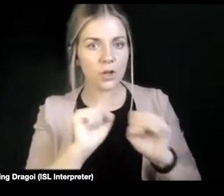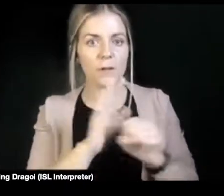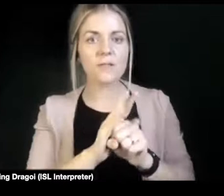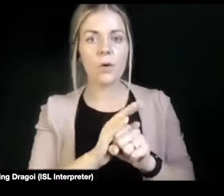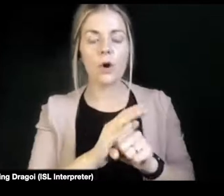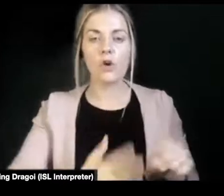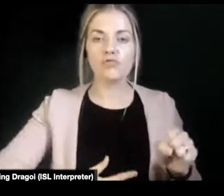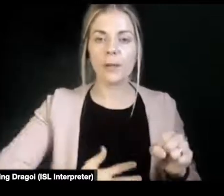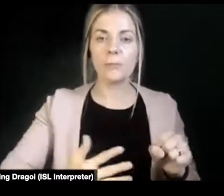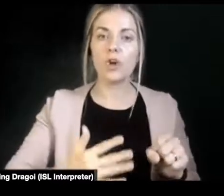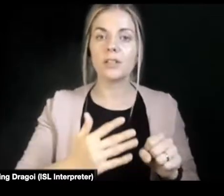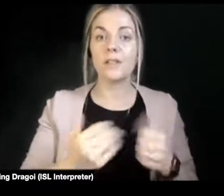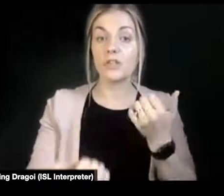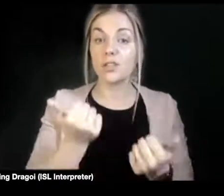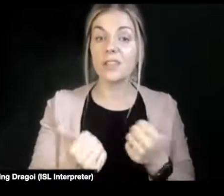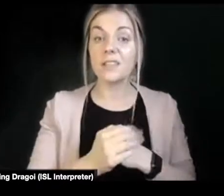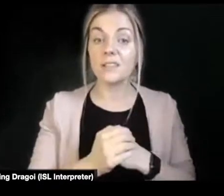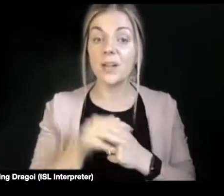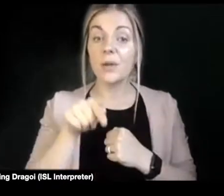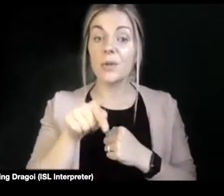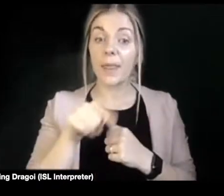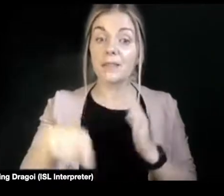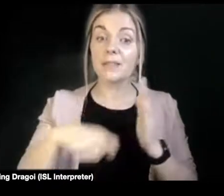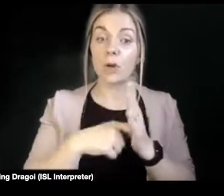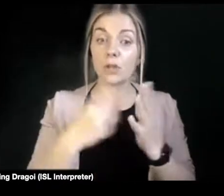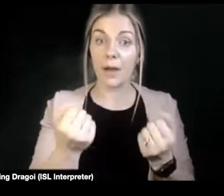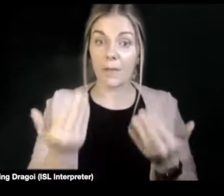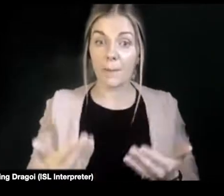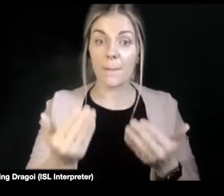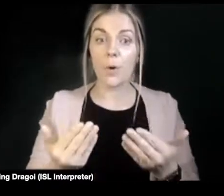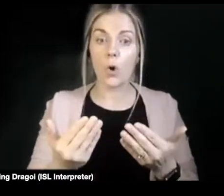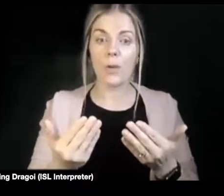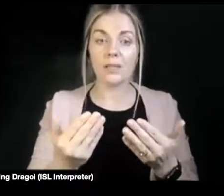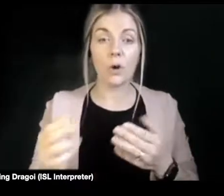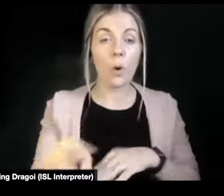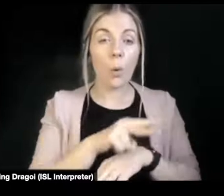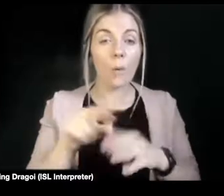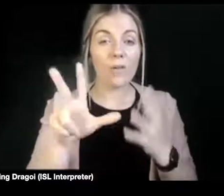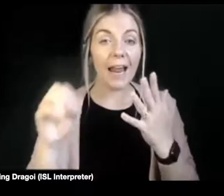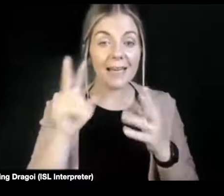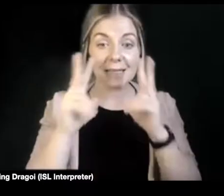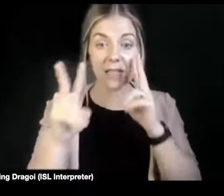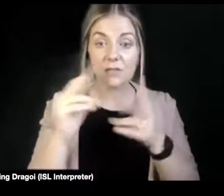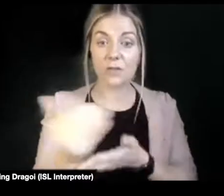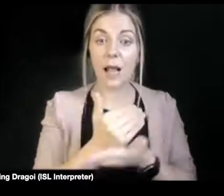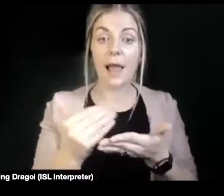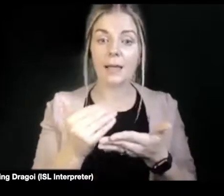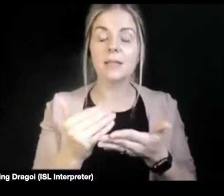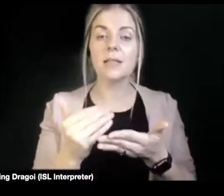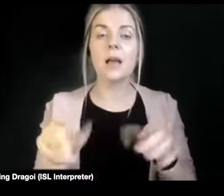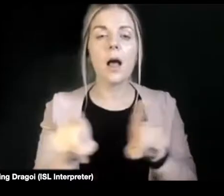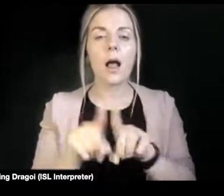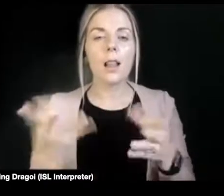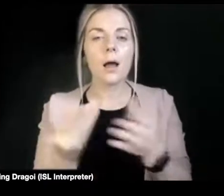So that's the real project we have over 80 interviews collected, and along with kind of legislative and policy